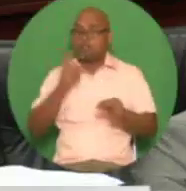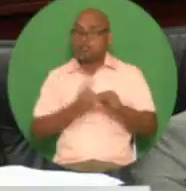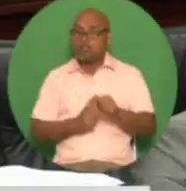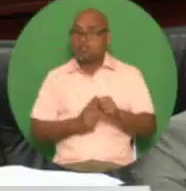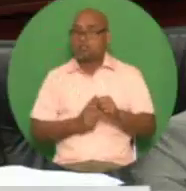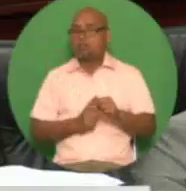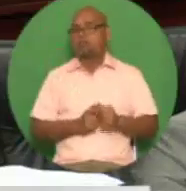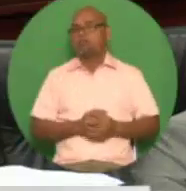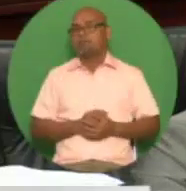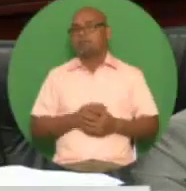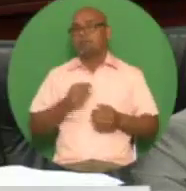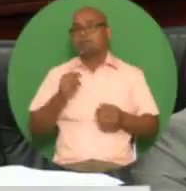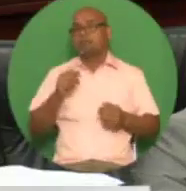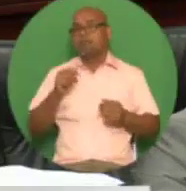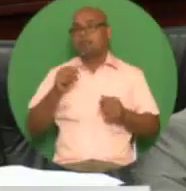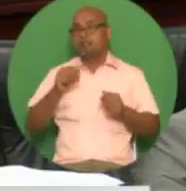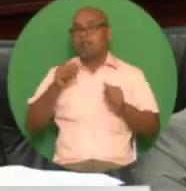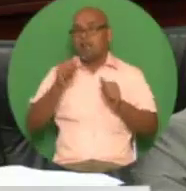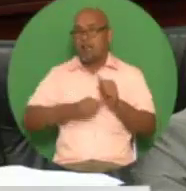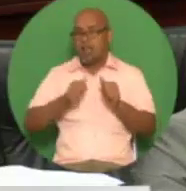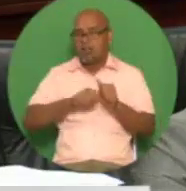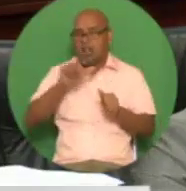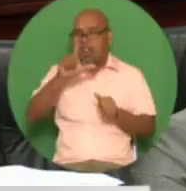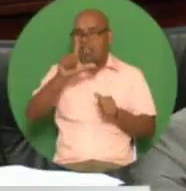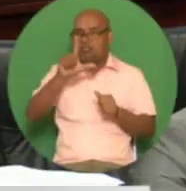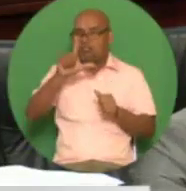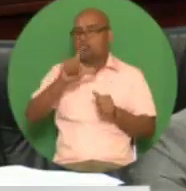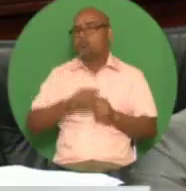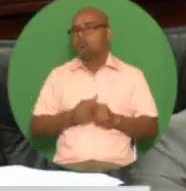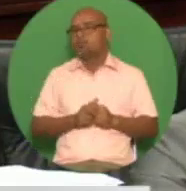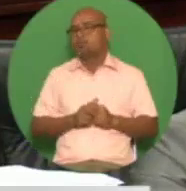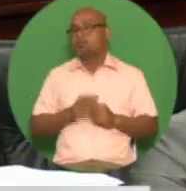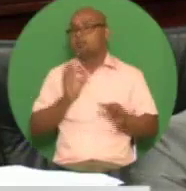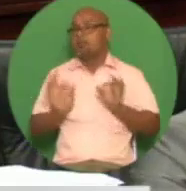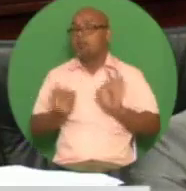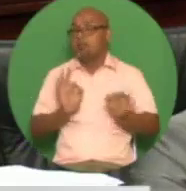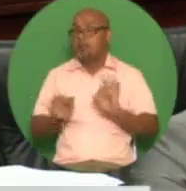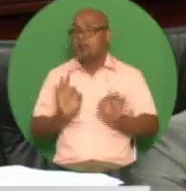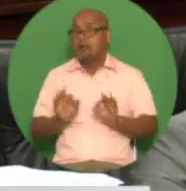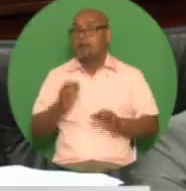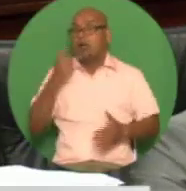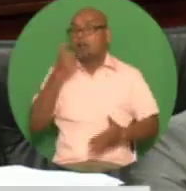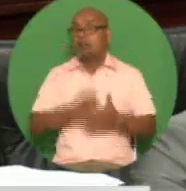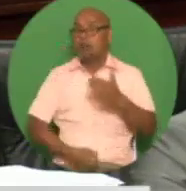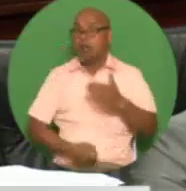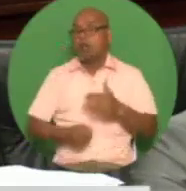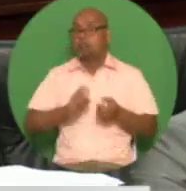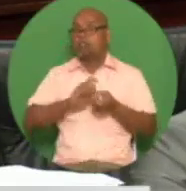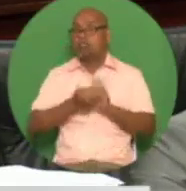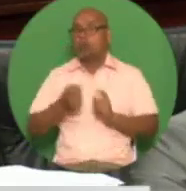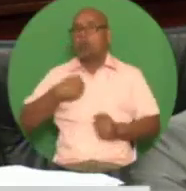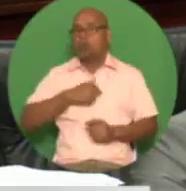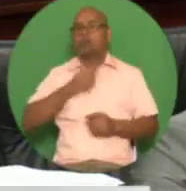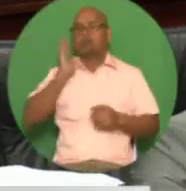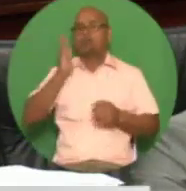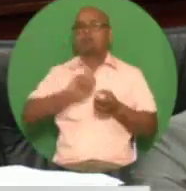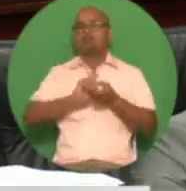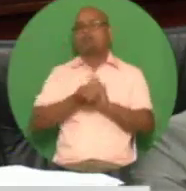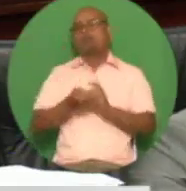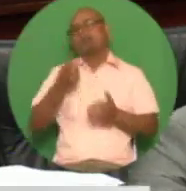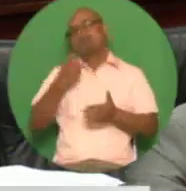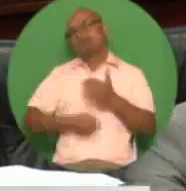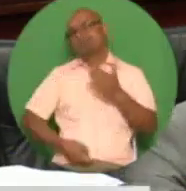but the government is of the view that any adjustment to market prices for fuel must be gradual we will also madam speaker